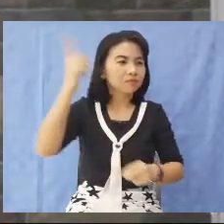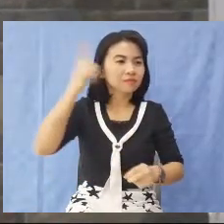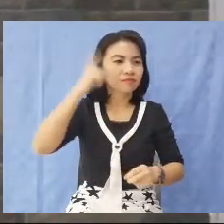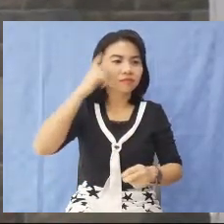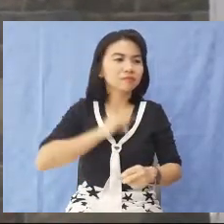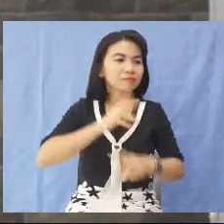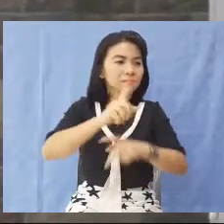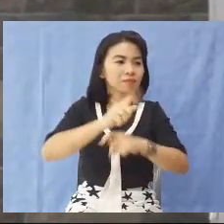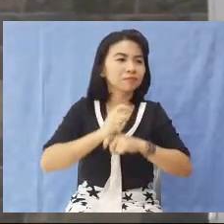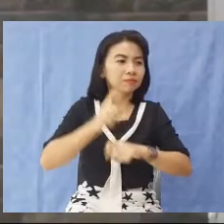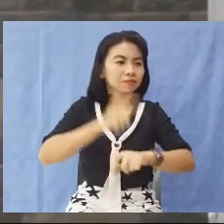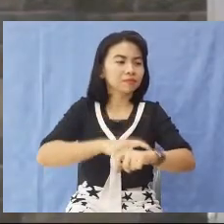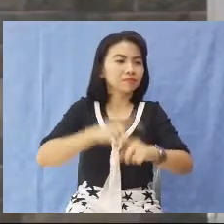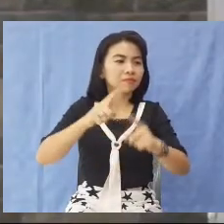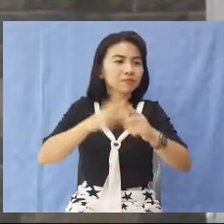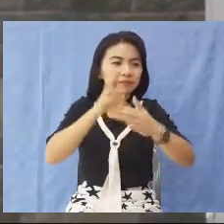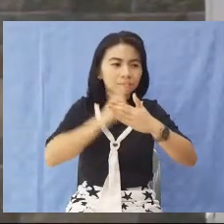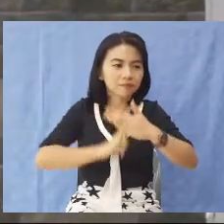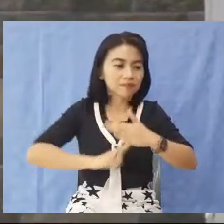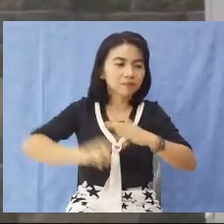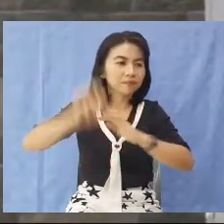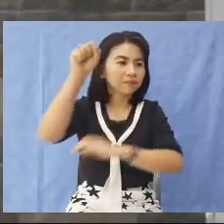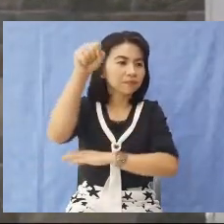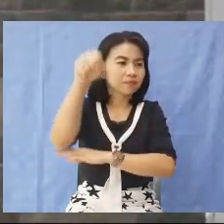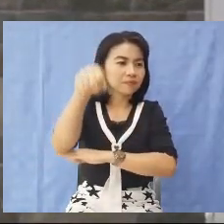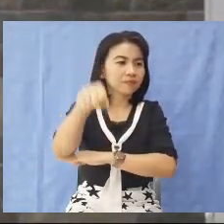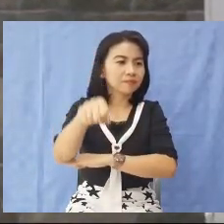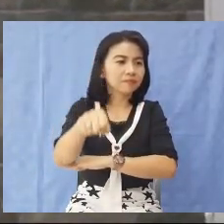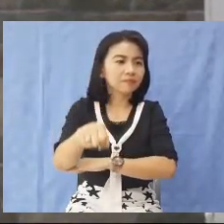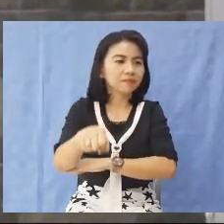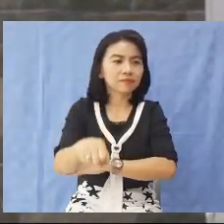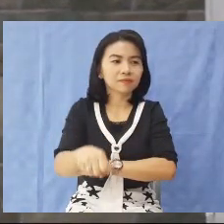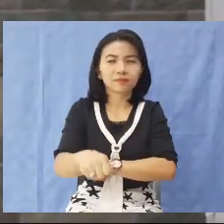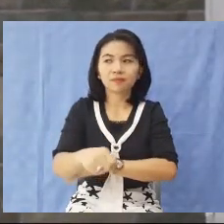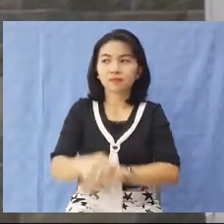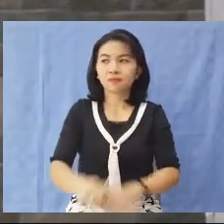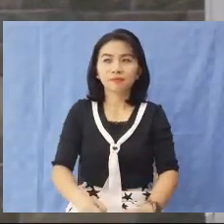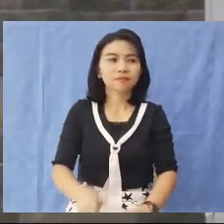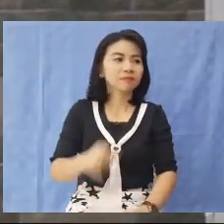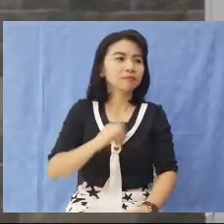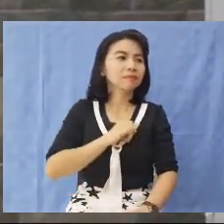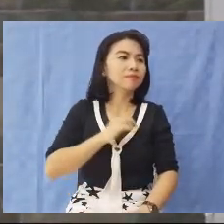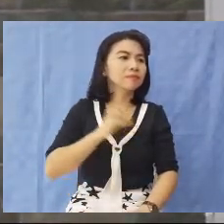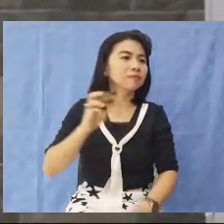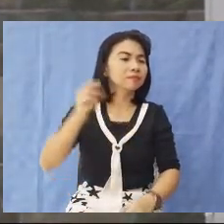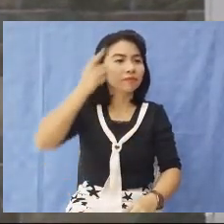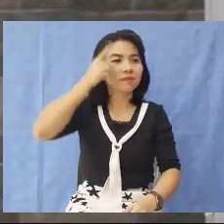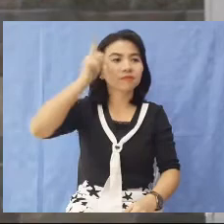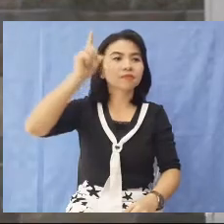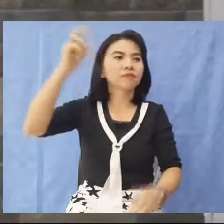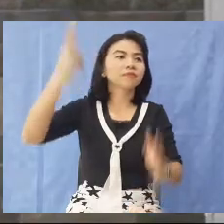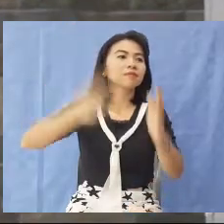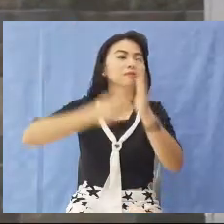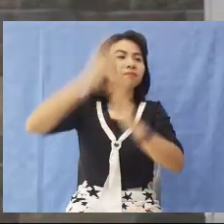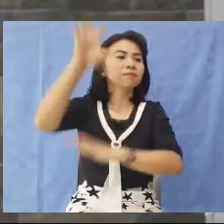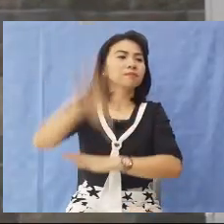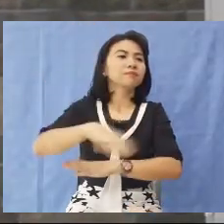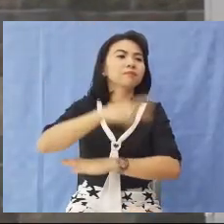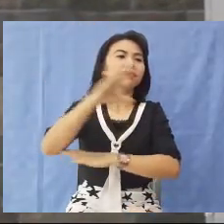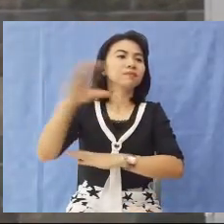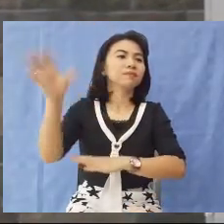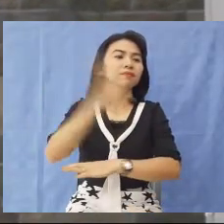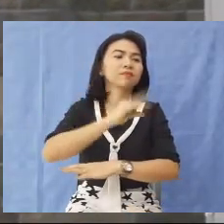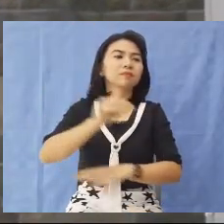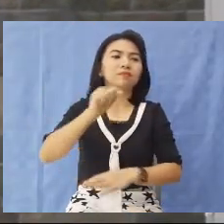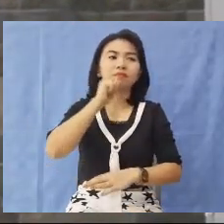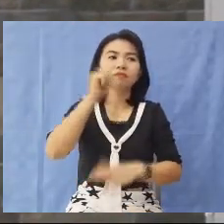think I'd take the time to humbly bow? How could I look upon